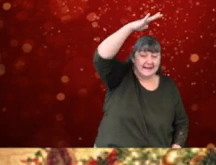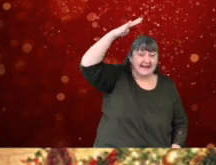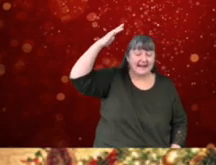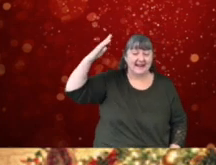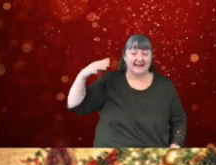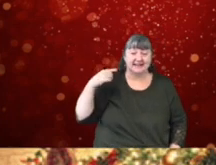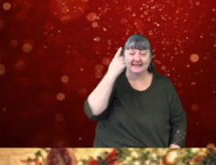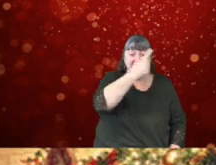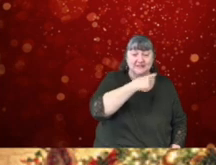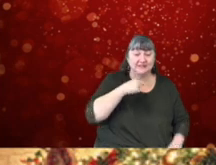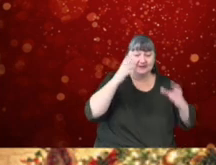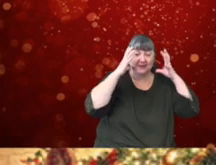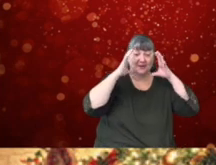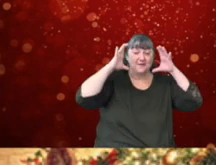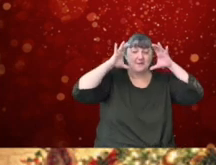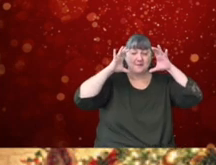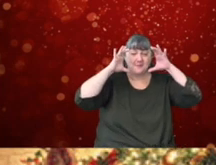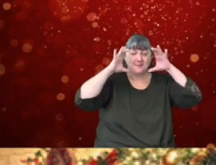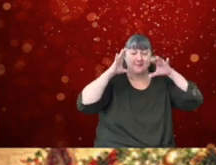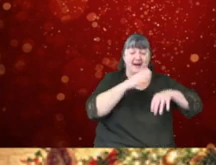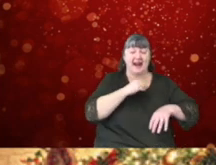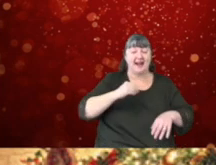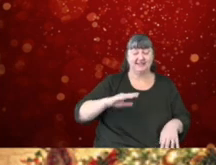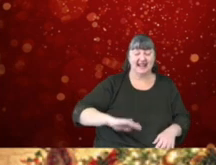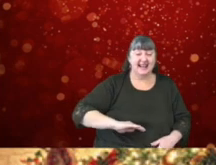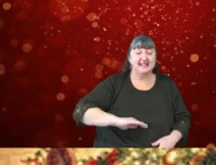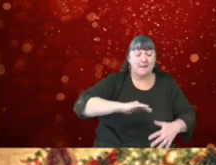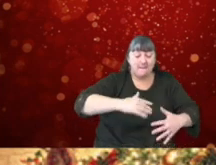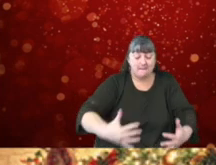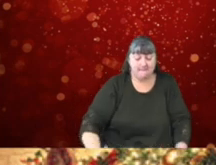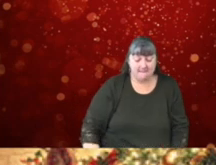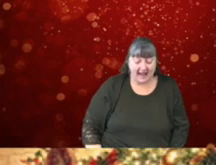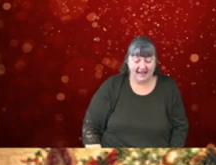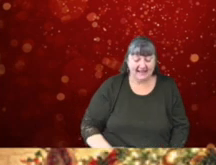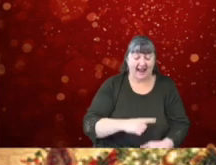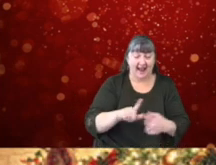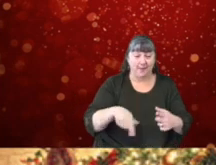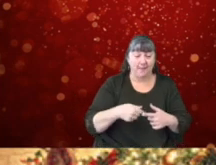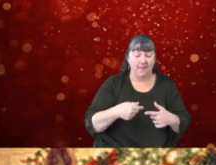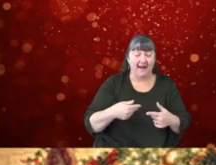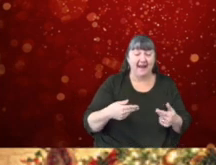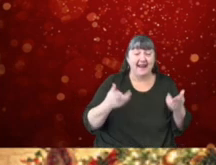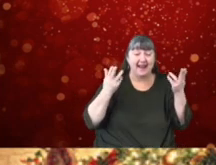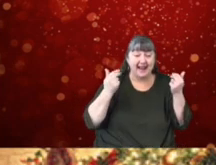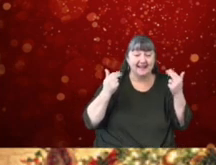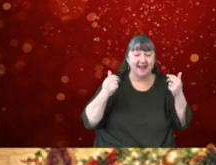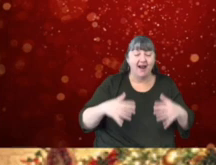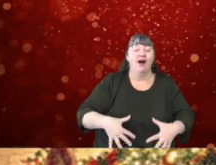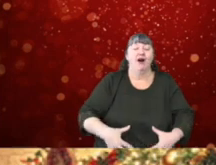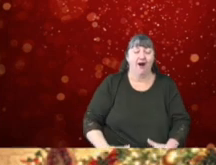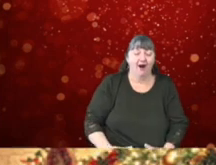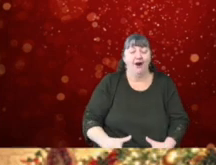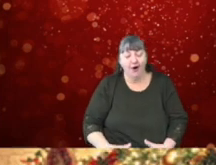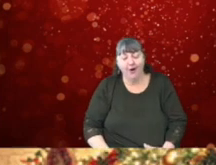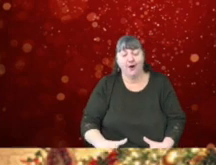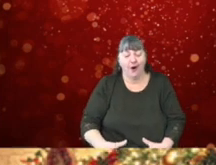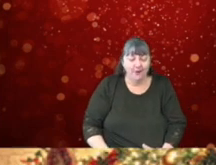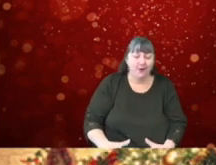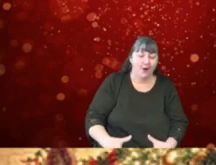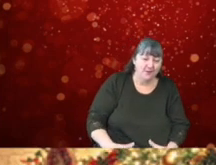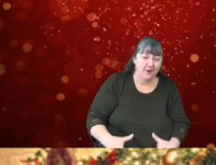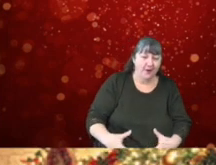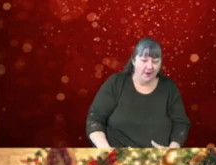broad face and a little round belly that shook when he laughed like a bowl full of jelly.